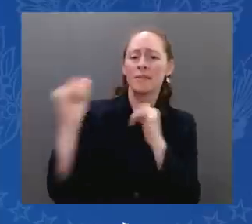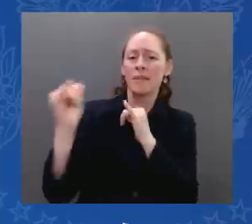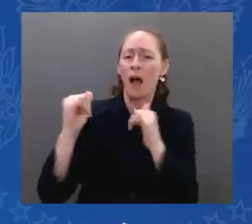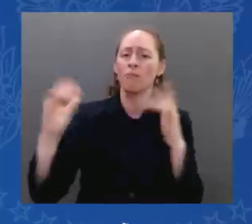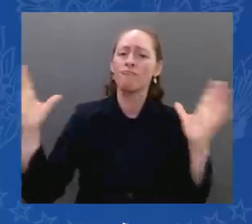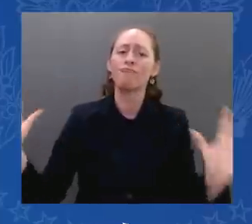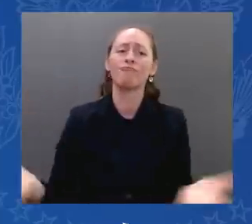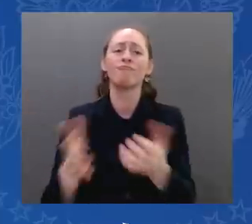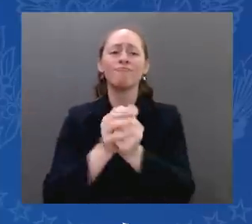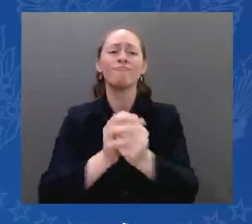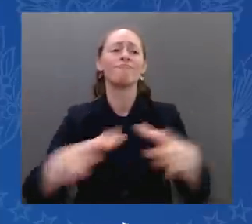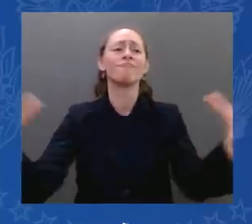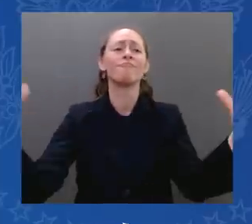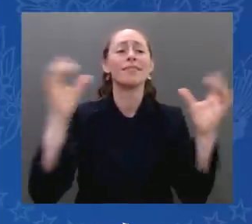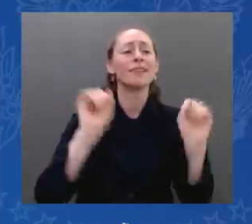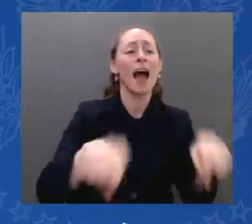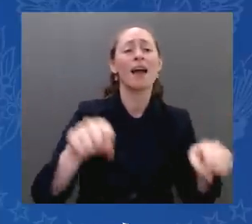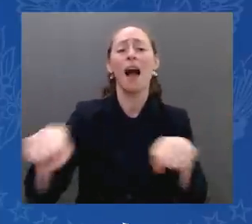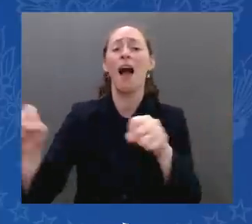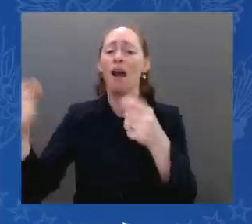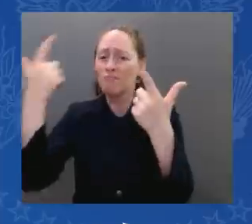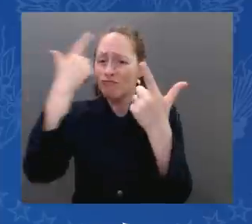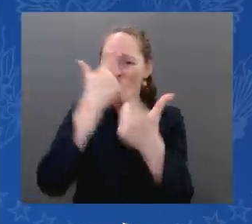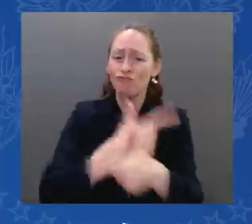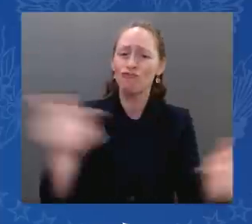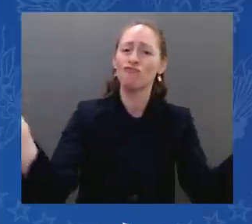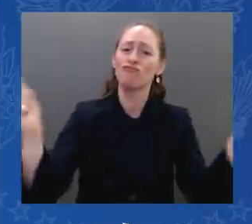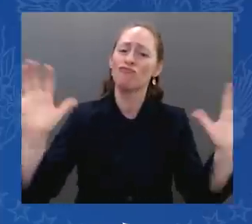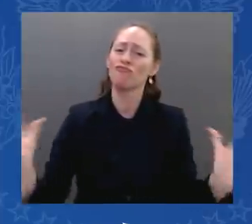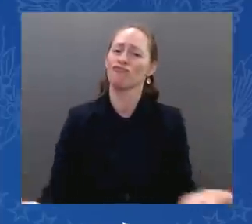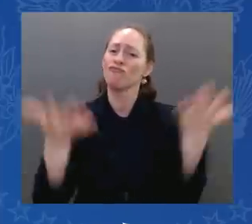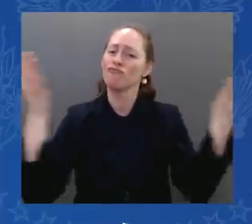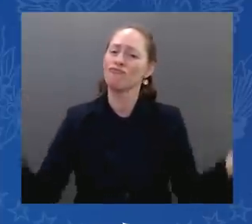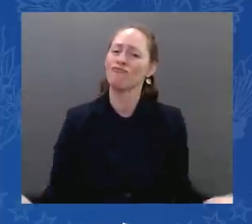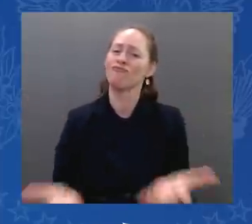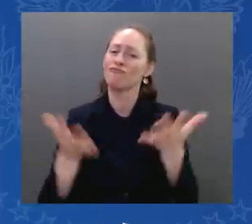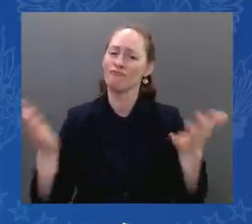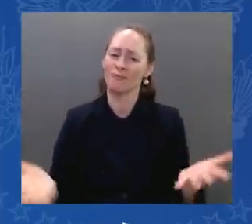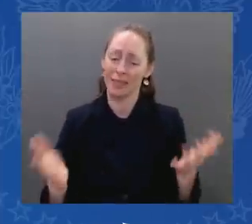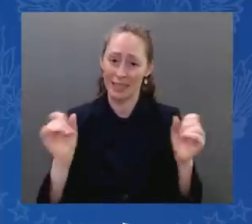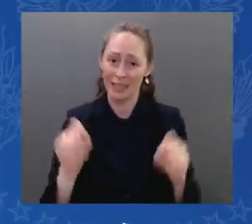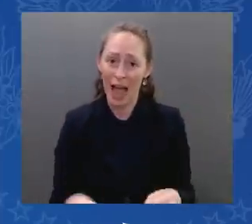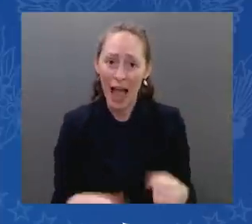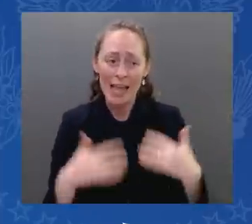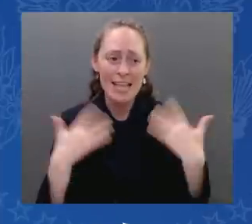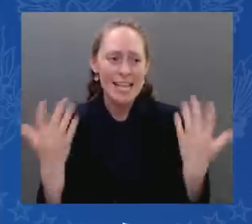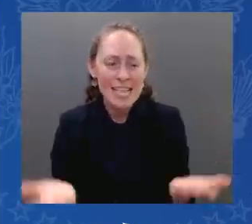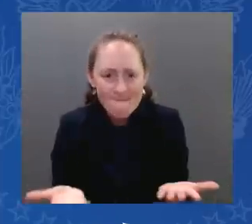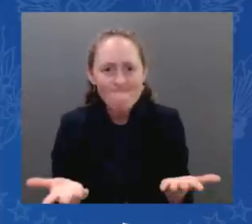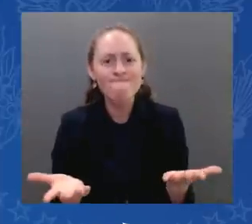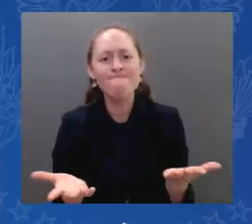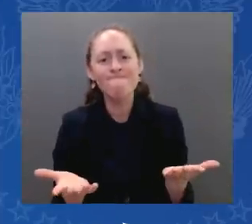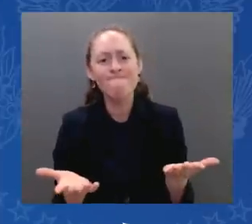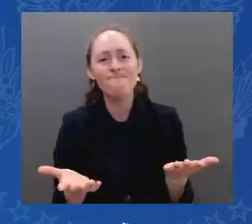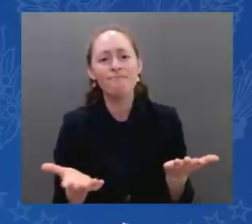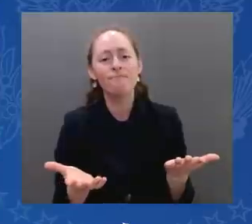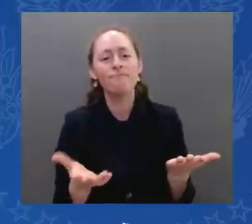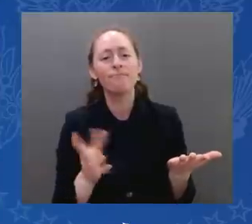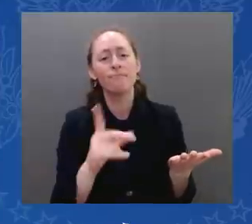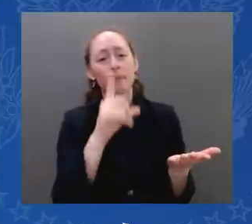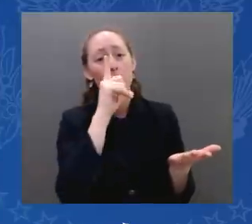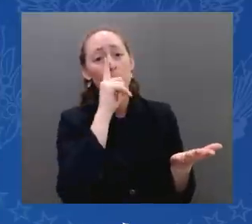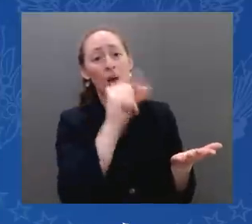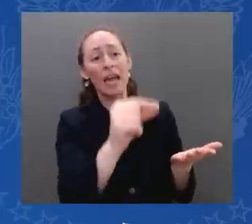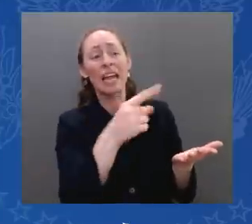is a challenge to the peace and stability everywhere in the world. Putin's war must be a strategic failure,